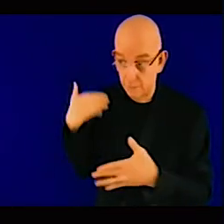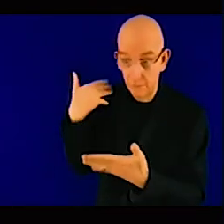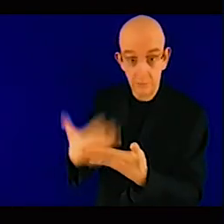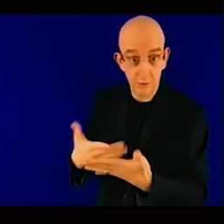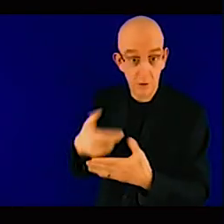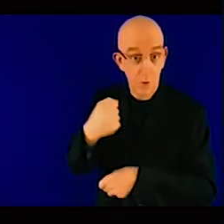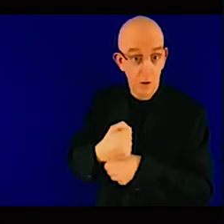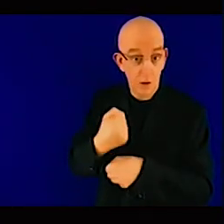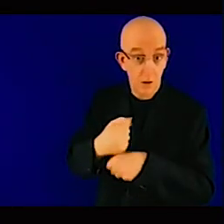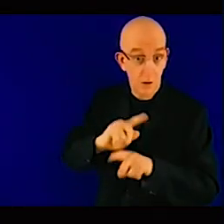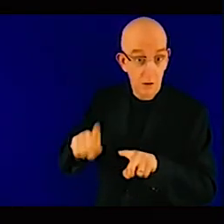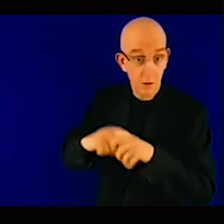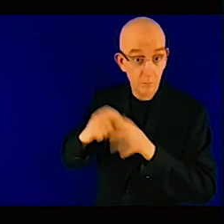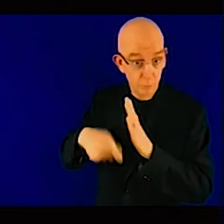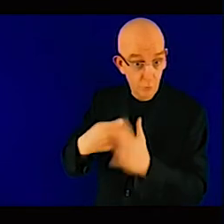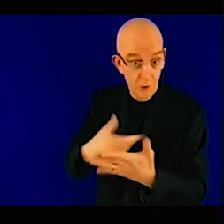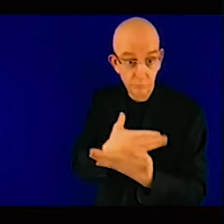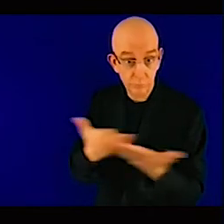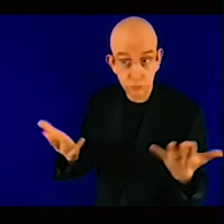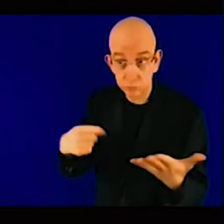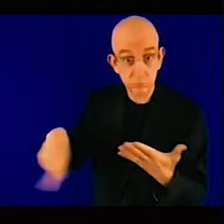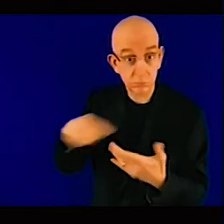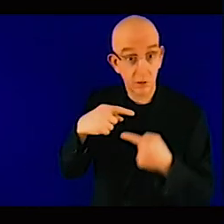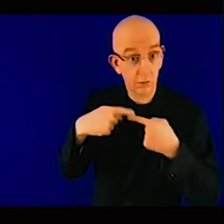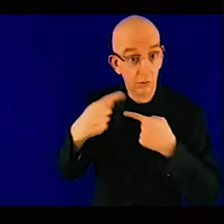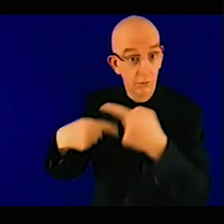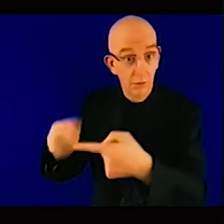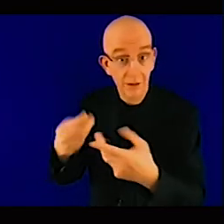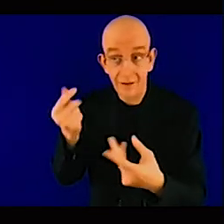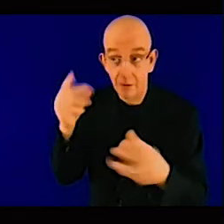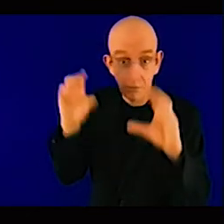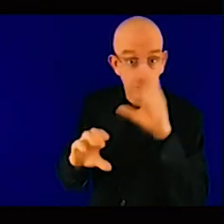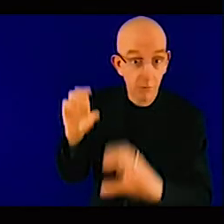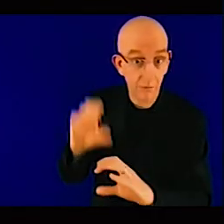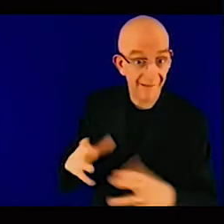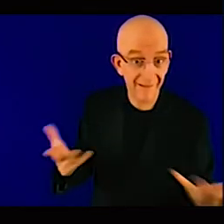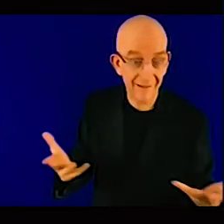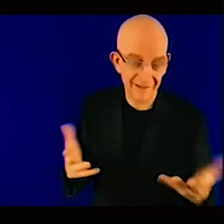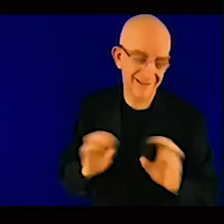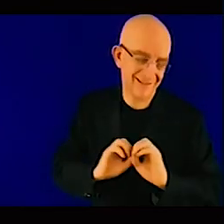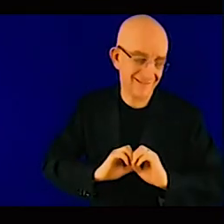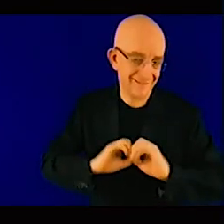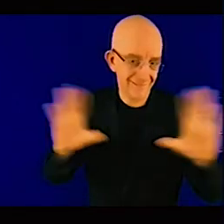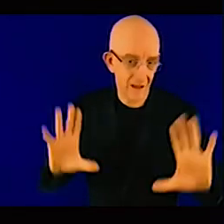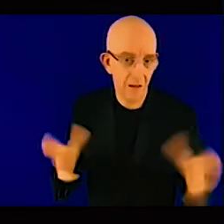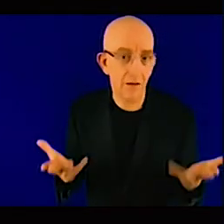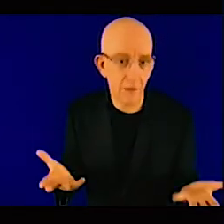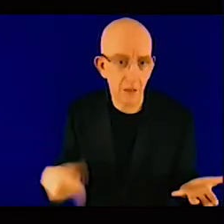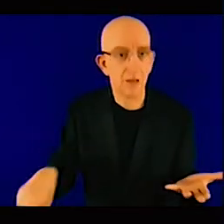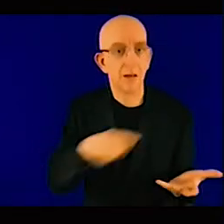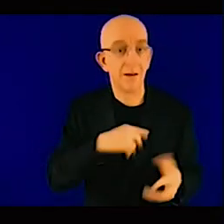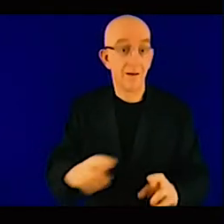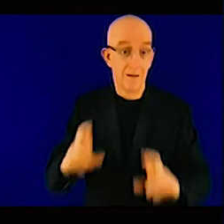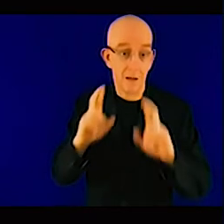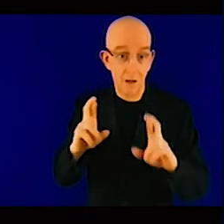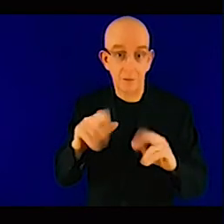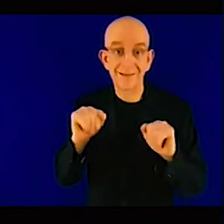that will definitely attract more private sector capital but I do believe that there's quite a bit of work to be done on the